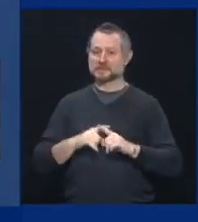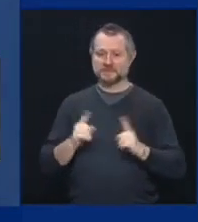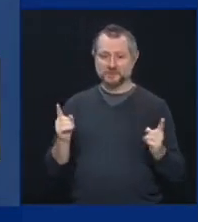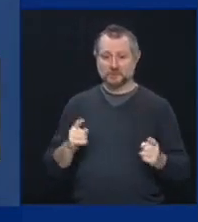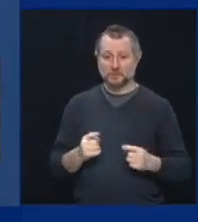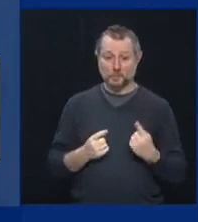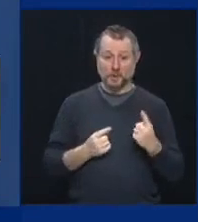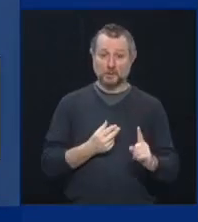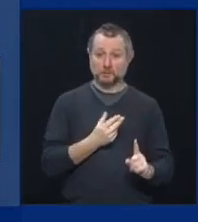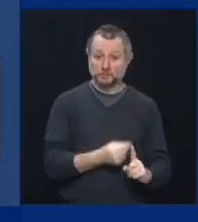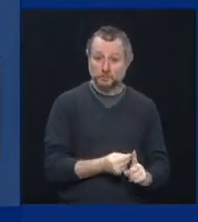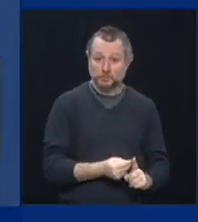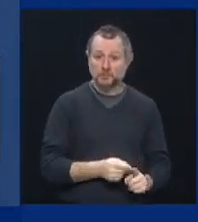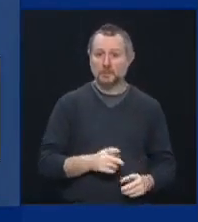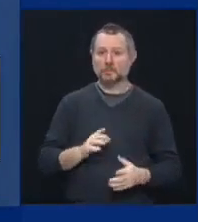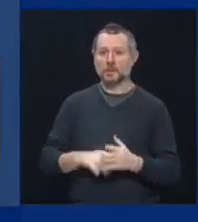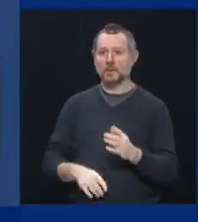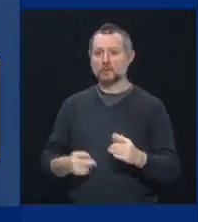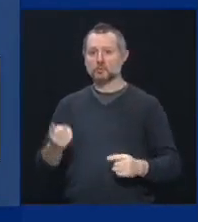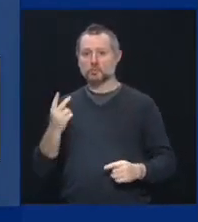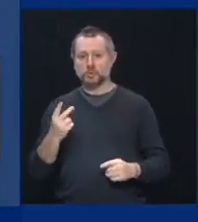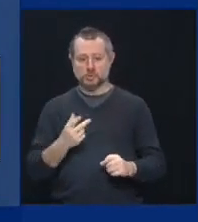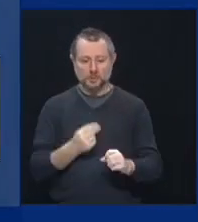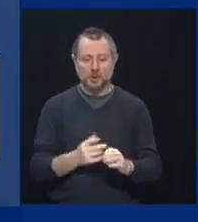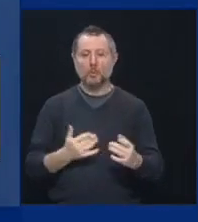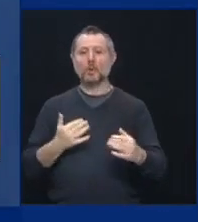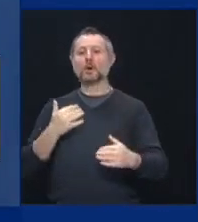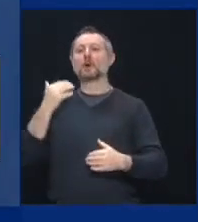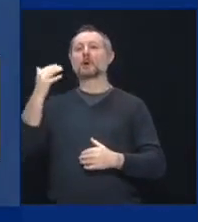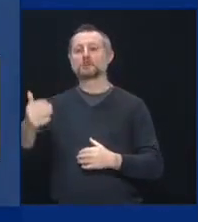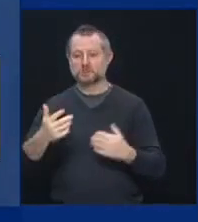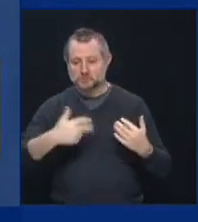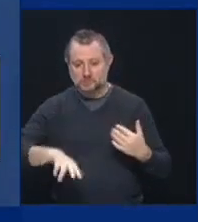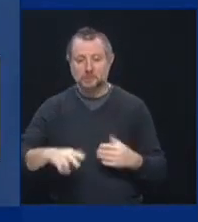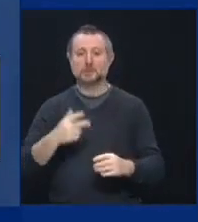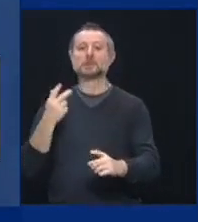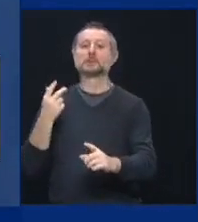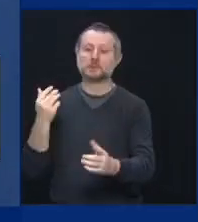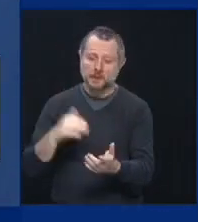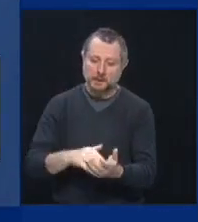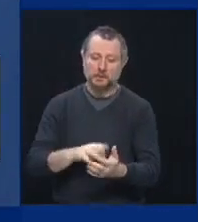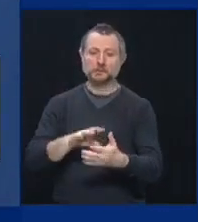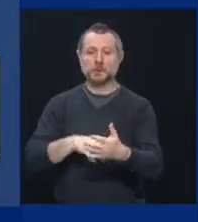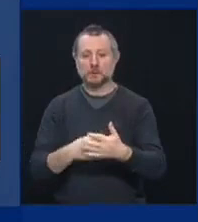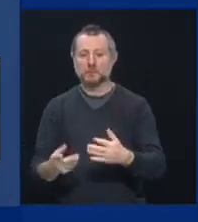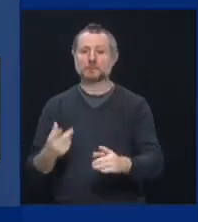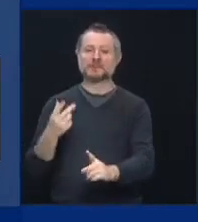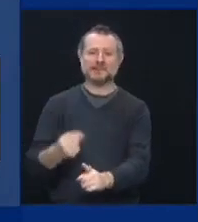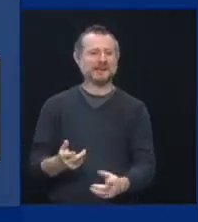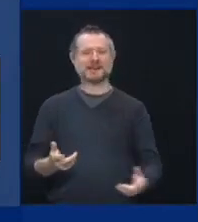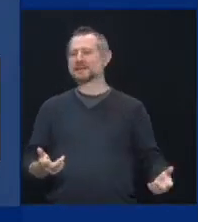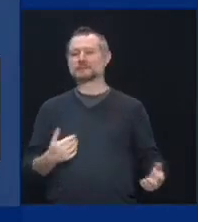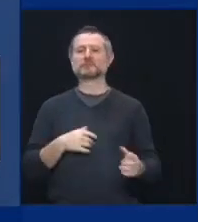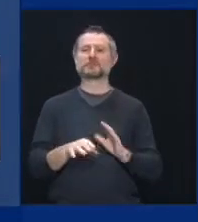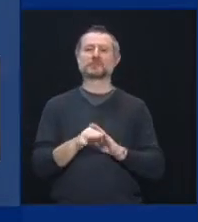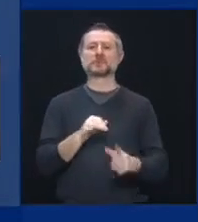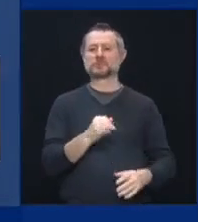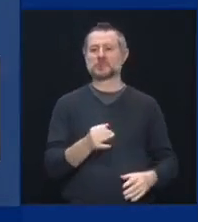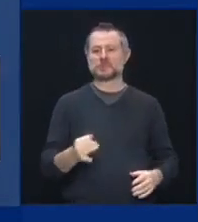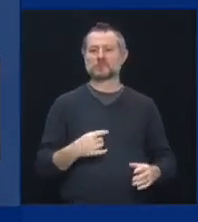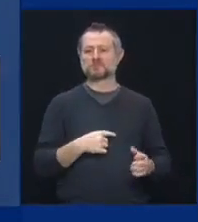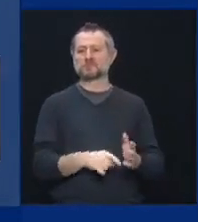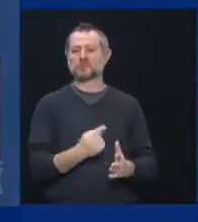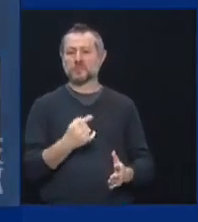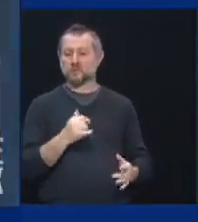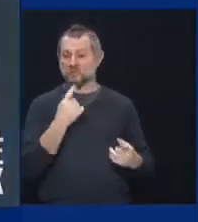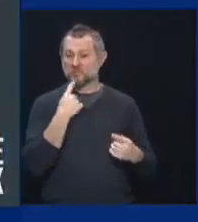doses and having to schedule a person to come back and coordinate. So I took J&J. It works. And